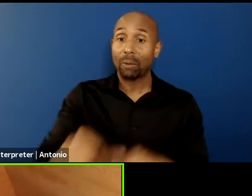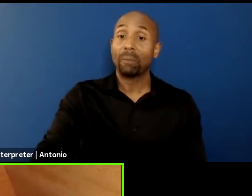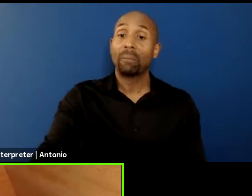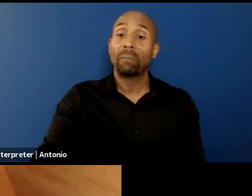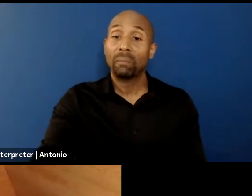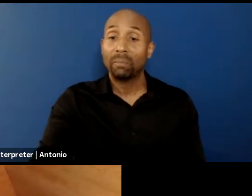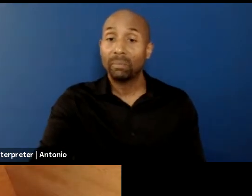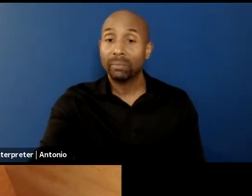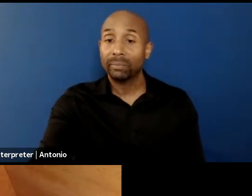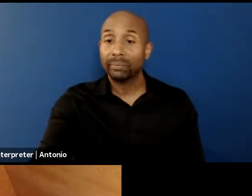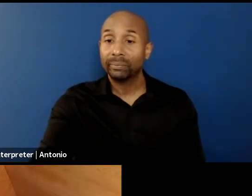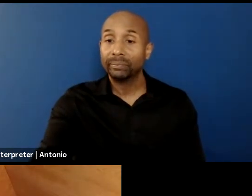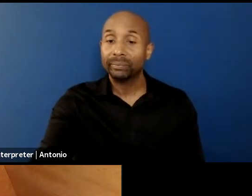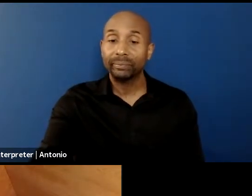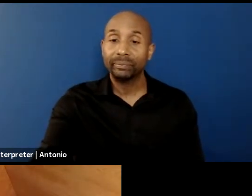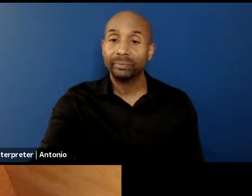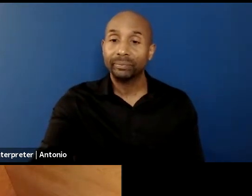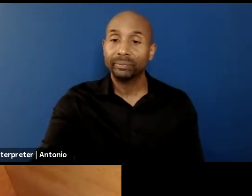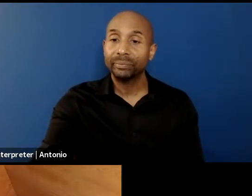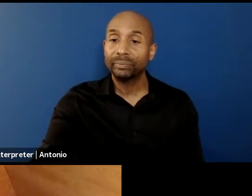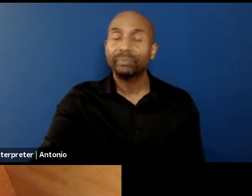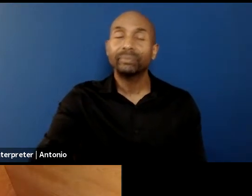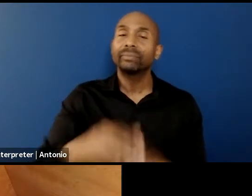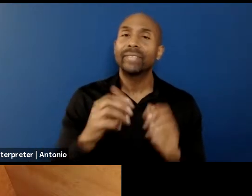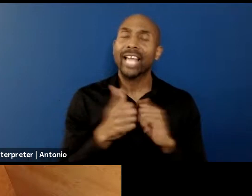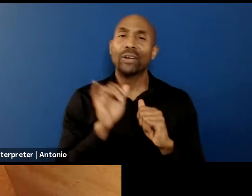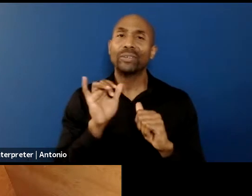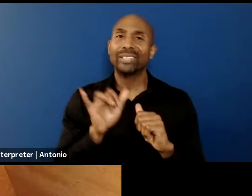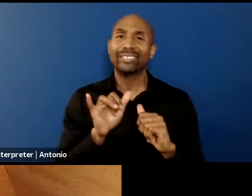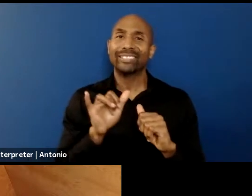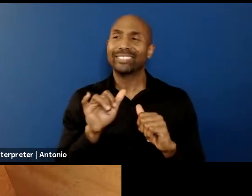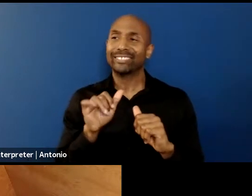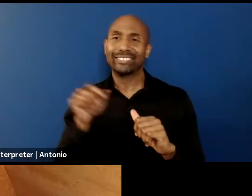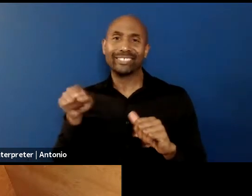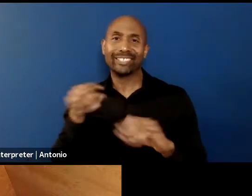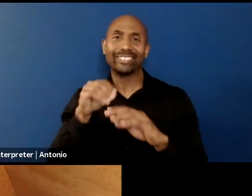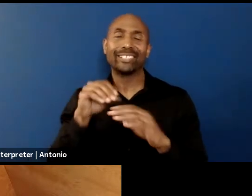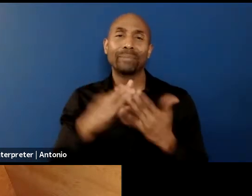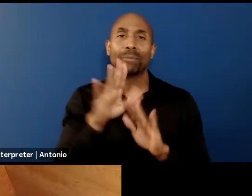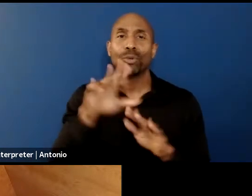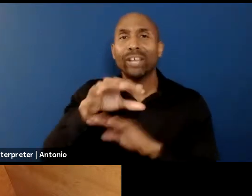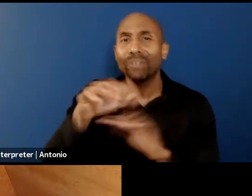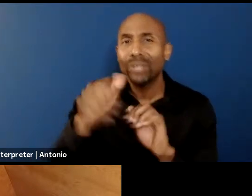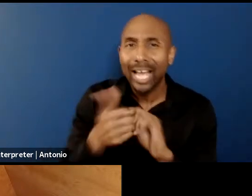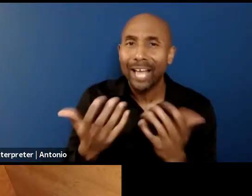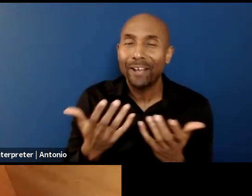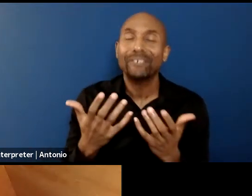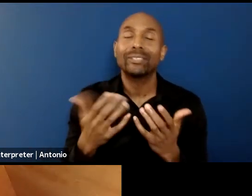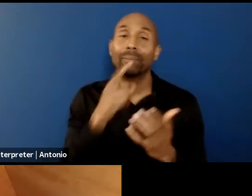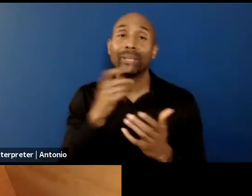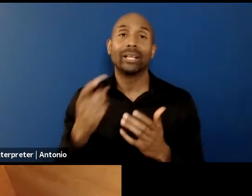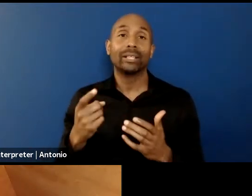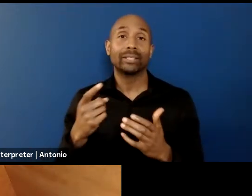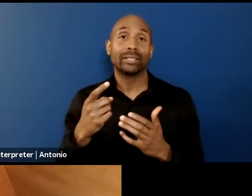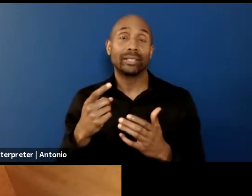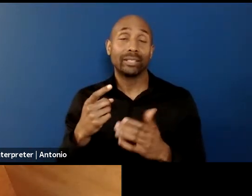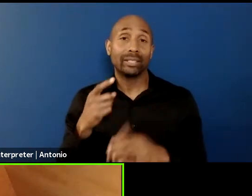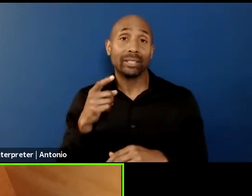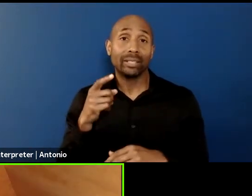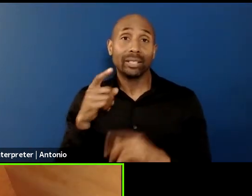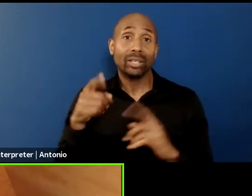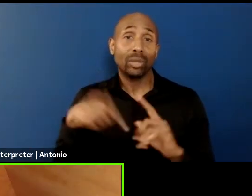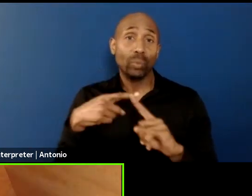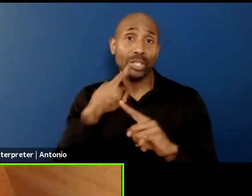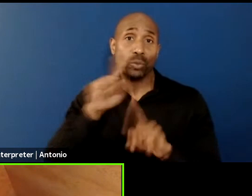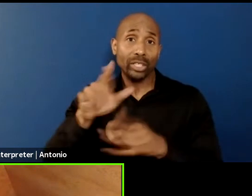Where you, like, how did that influence happen? mean, he was, to my knowledge, was never your teacher at the Städelschule in Frankfurt.